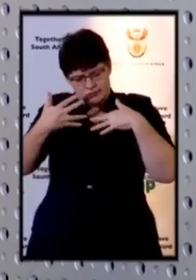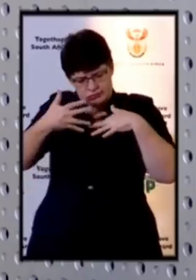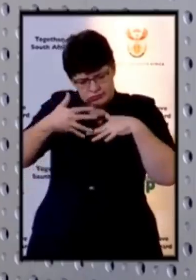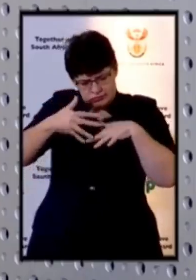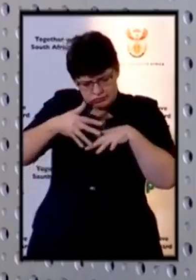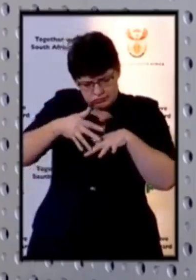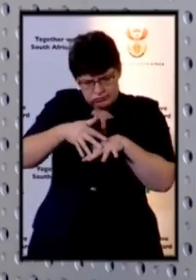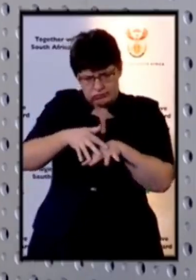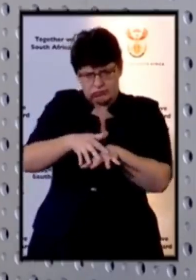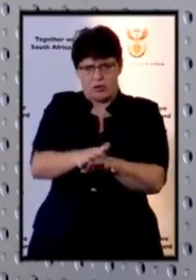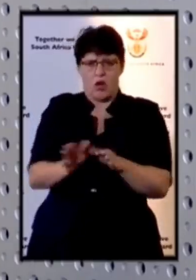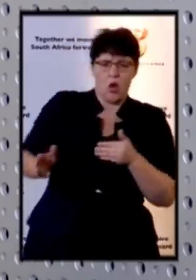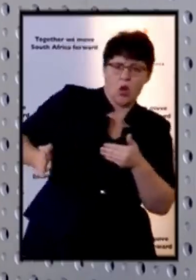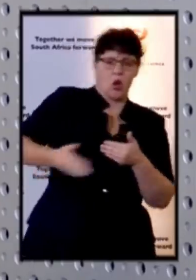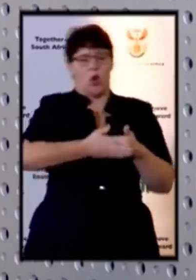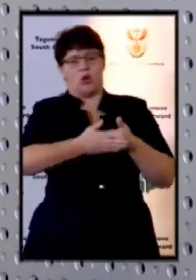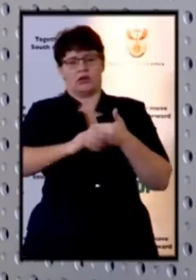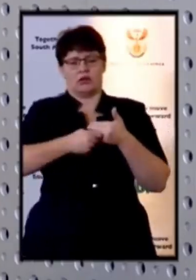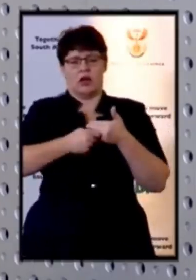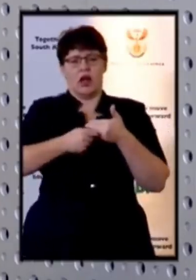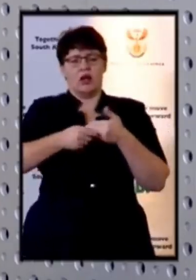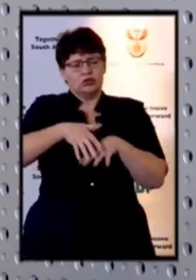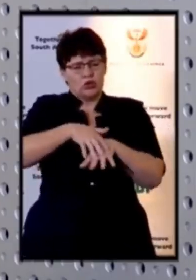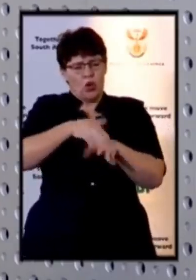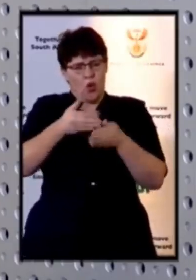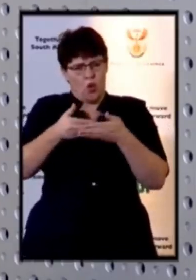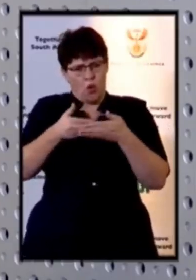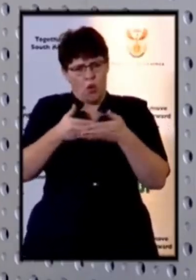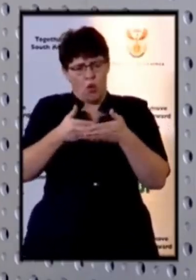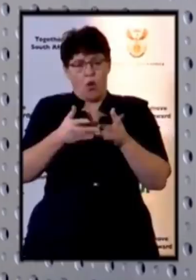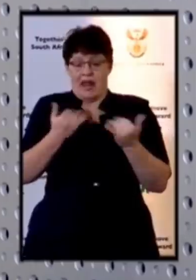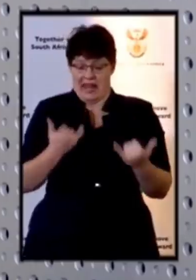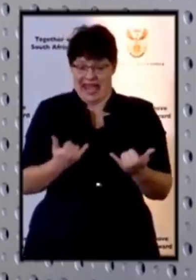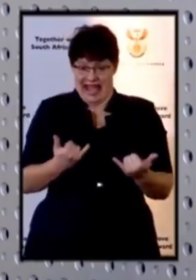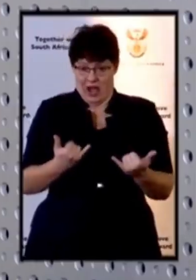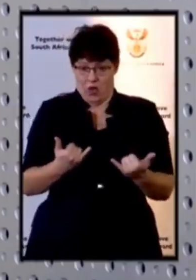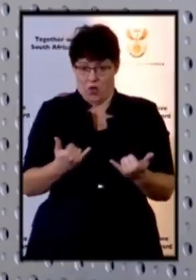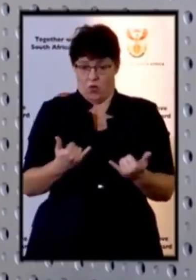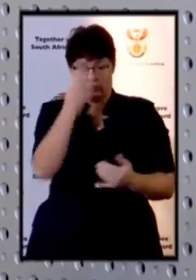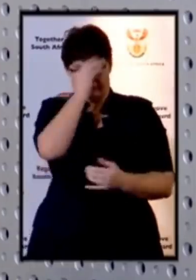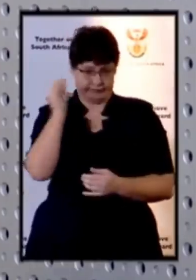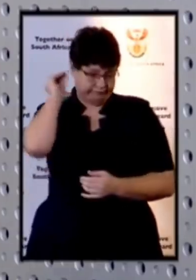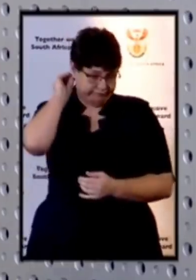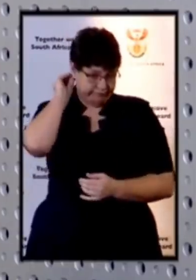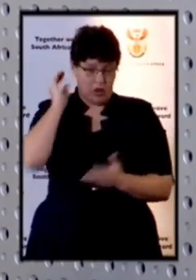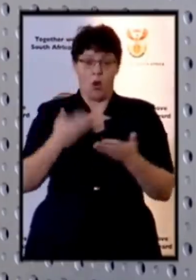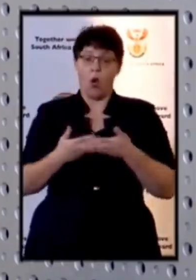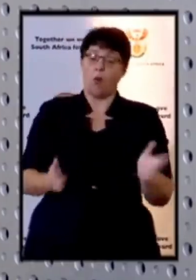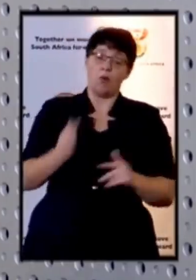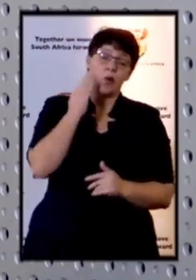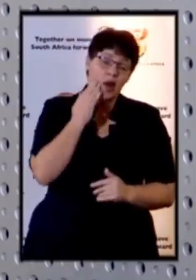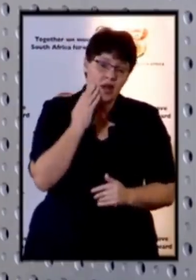the lockdown we don't know for now the lockdown will end on the 30th of april but